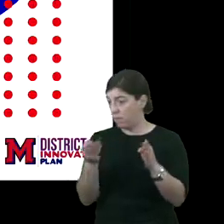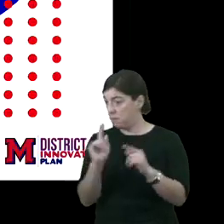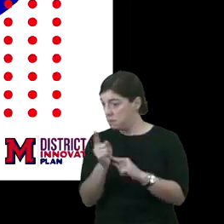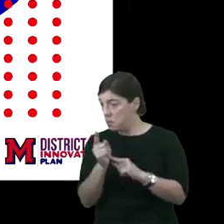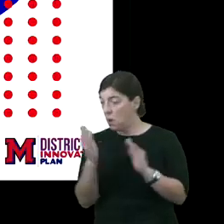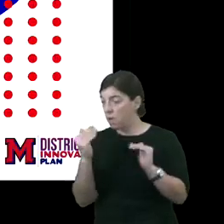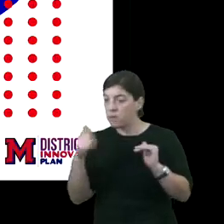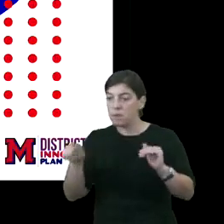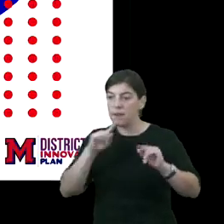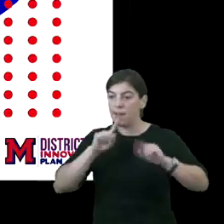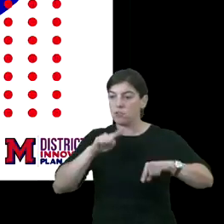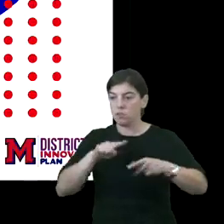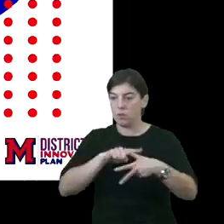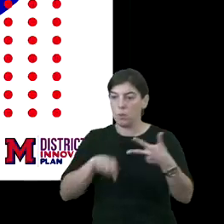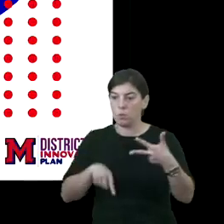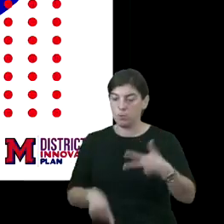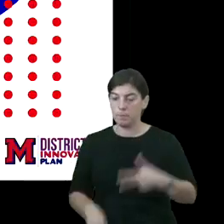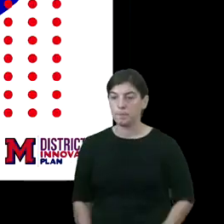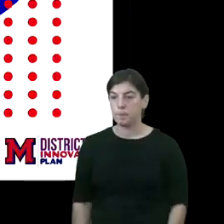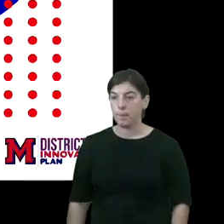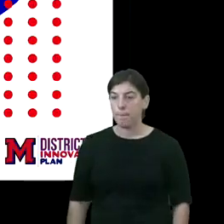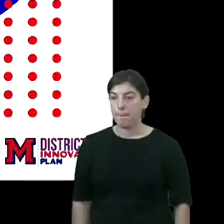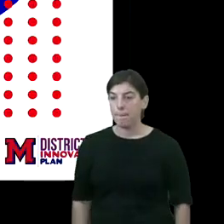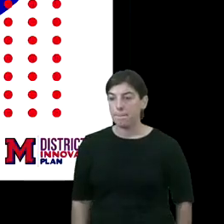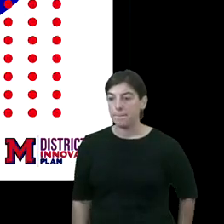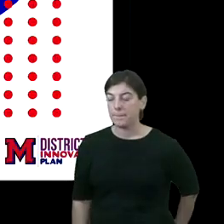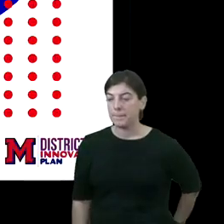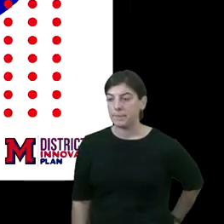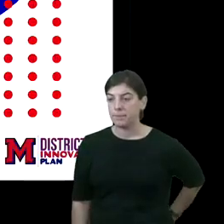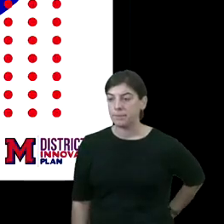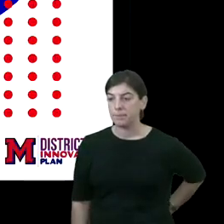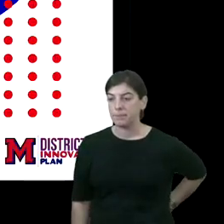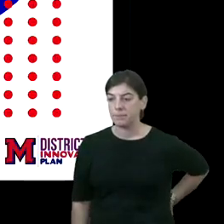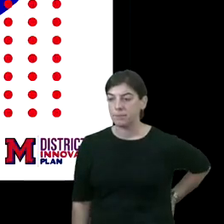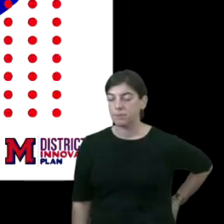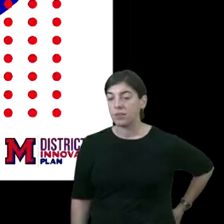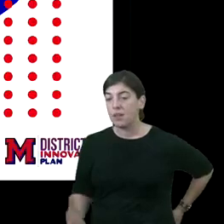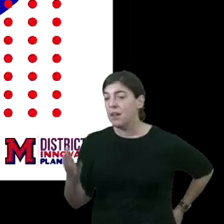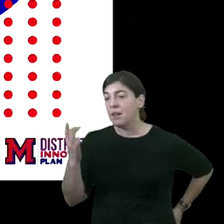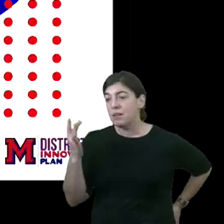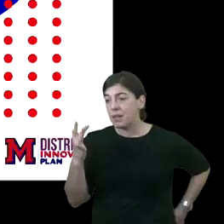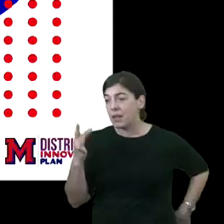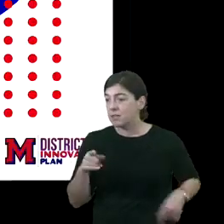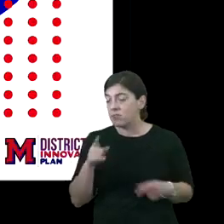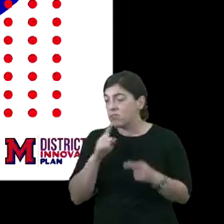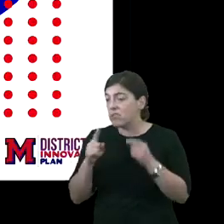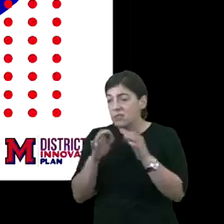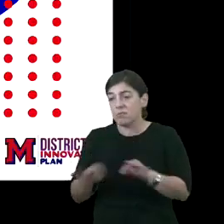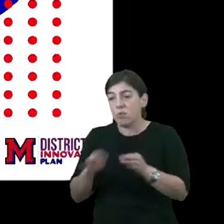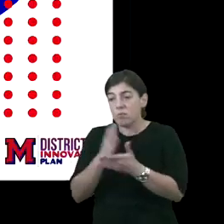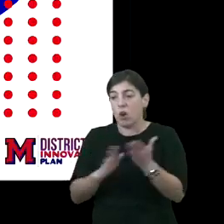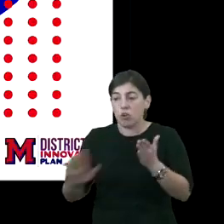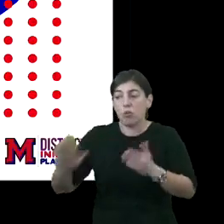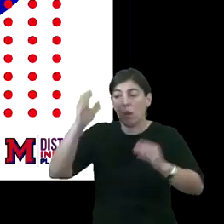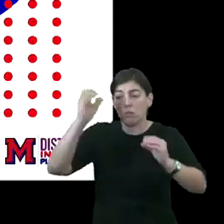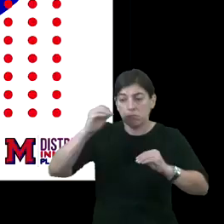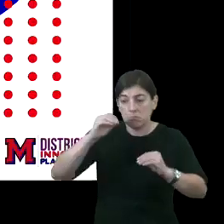that you can give us your input and your feedback because it's an invaluable part of the process.